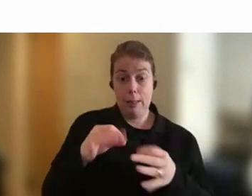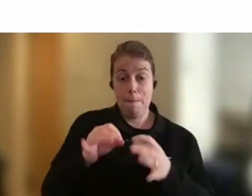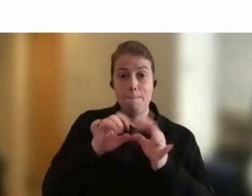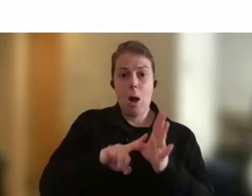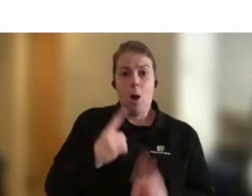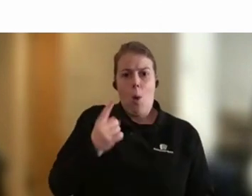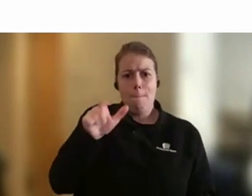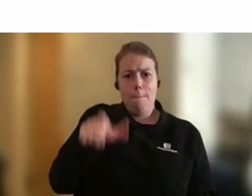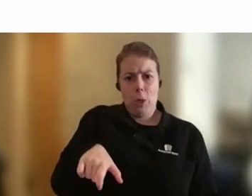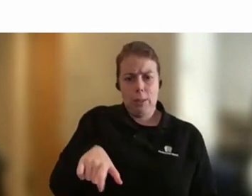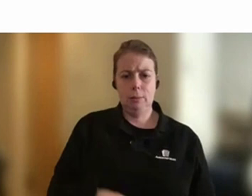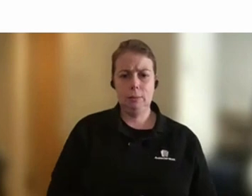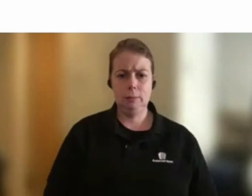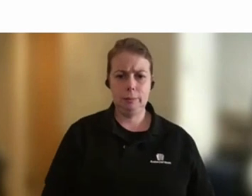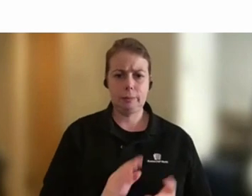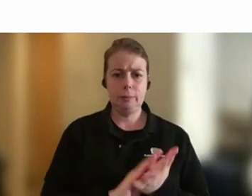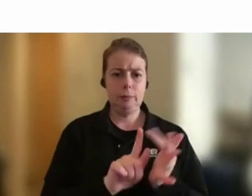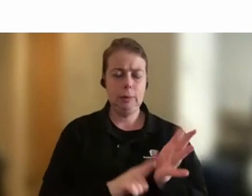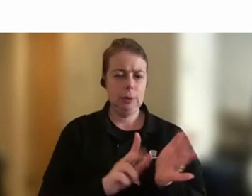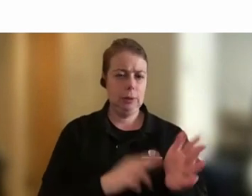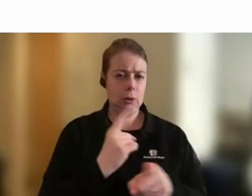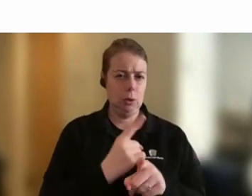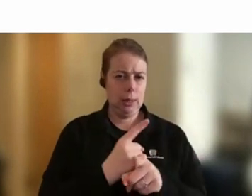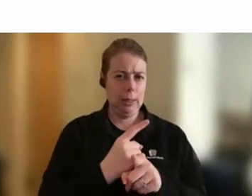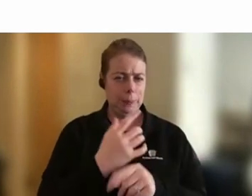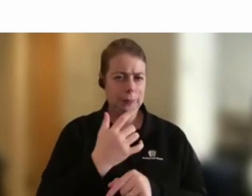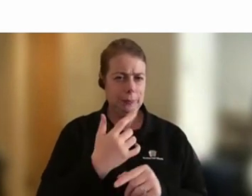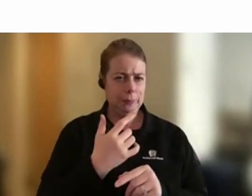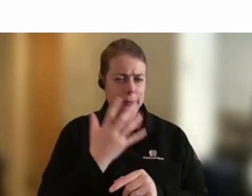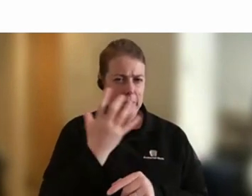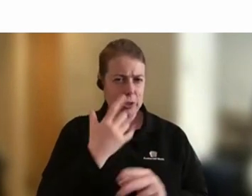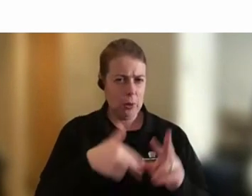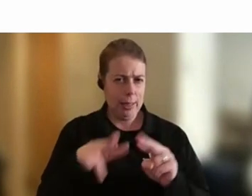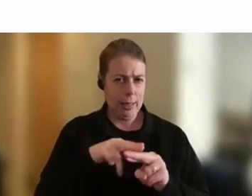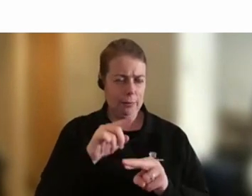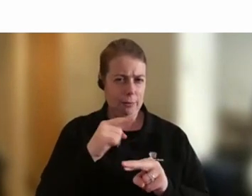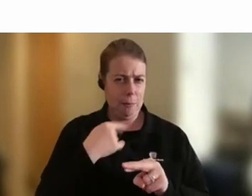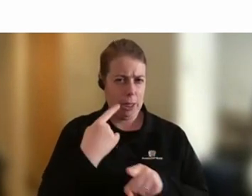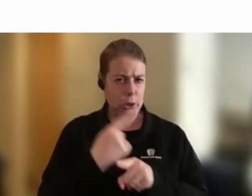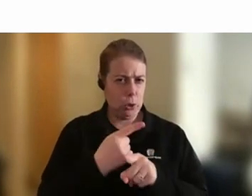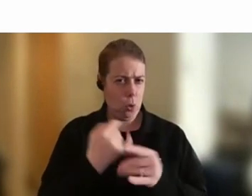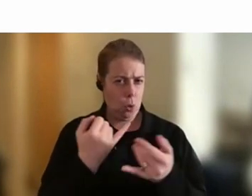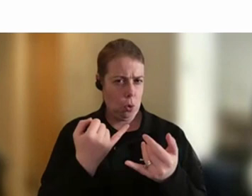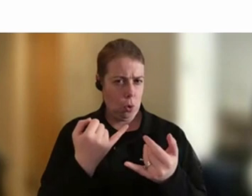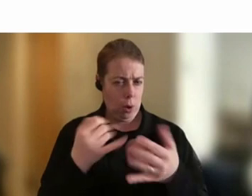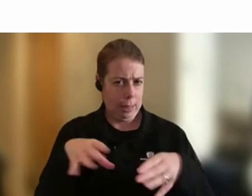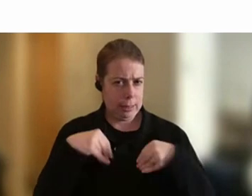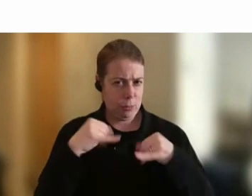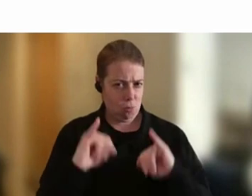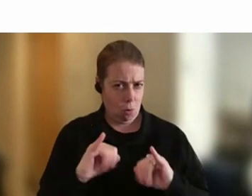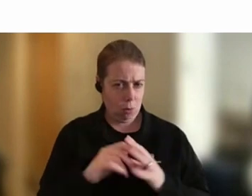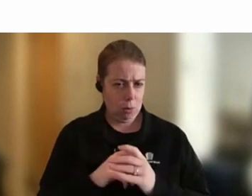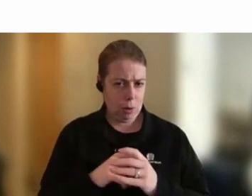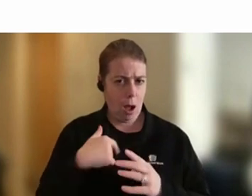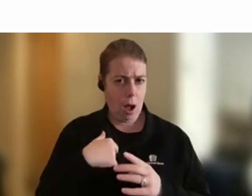Can I just start by saying, I'm sorry if this kind of comes across the one way, I have this saying, you can believe in God, but